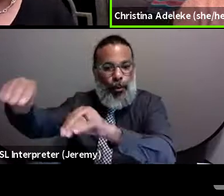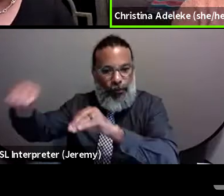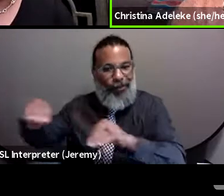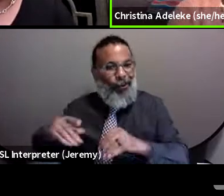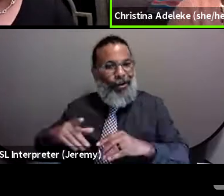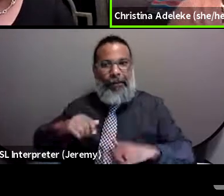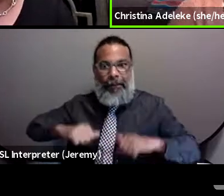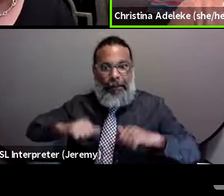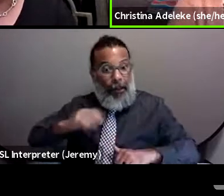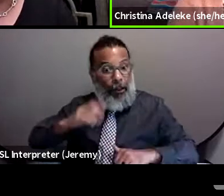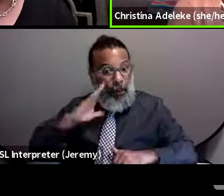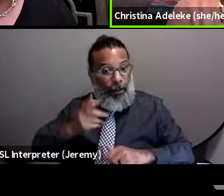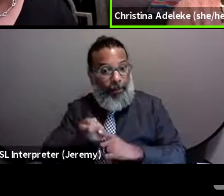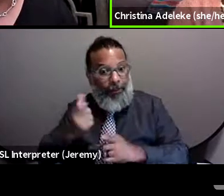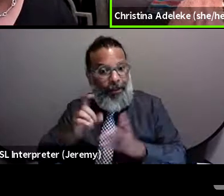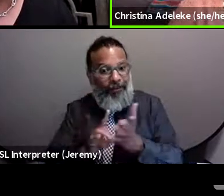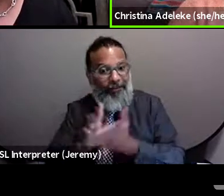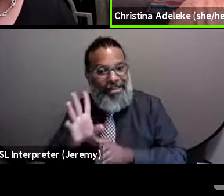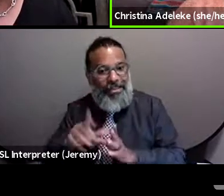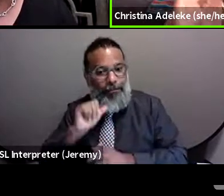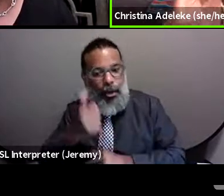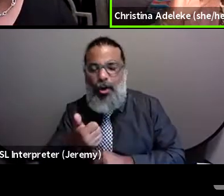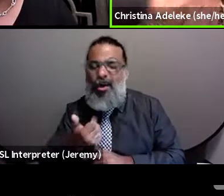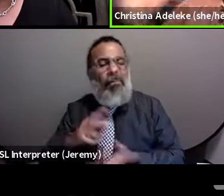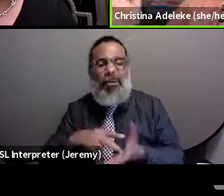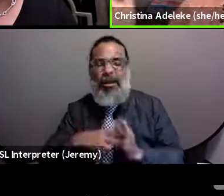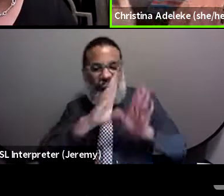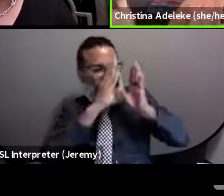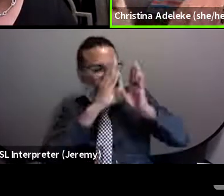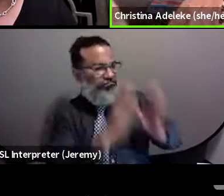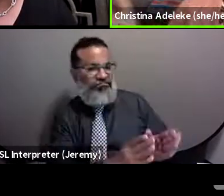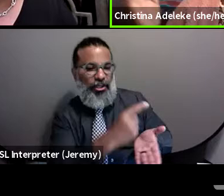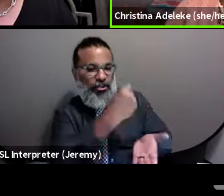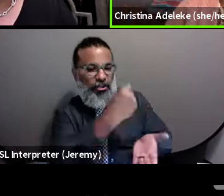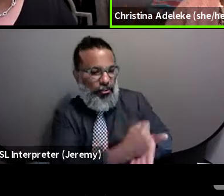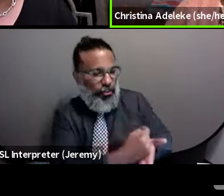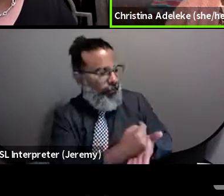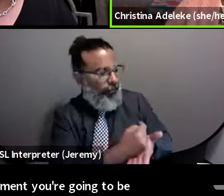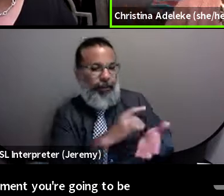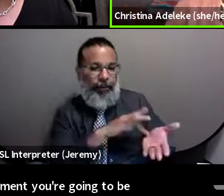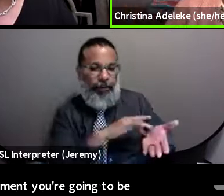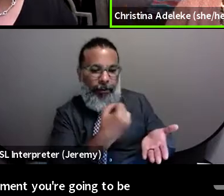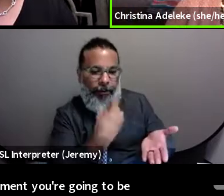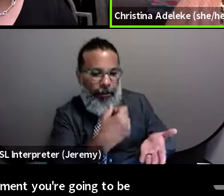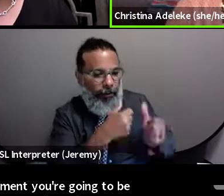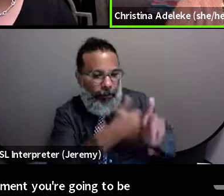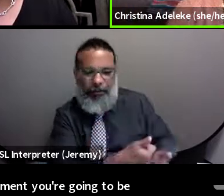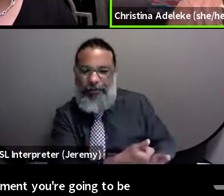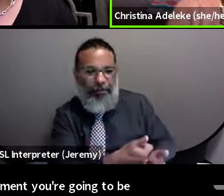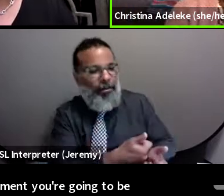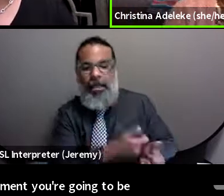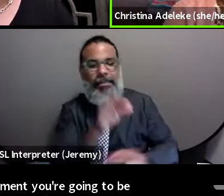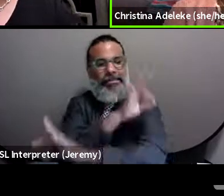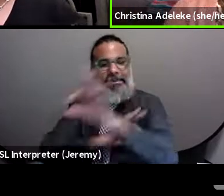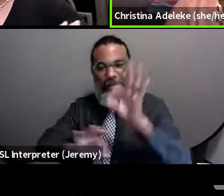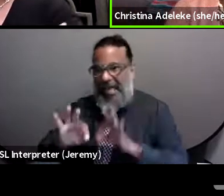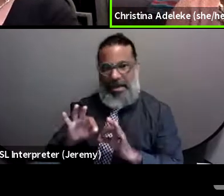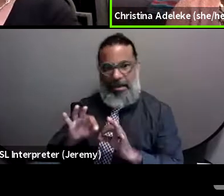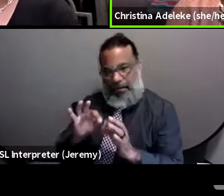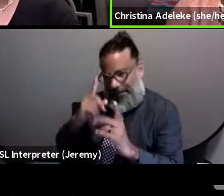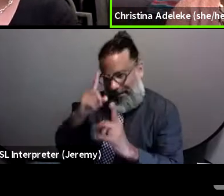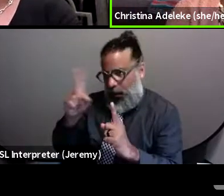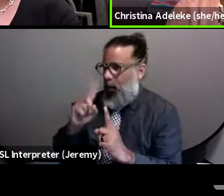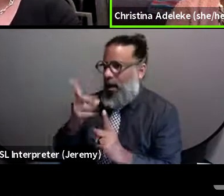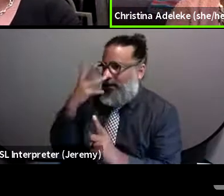test or getting into treatment or staying in treatment, you're not going to be prioritizing. Thinking of that, you're going to be thinking about, you know, surviving. And so,